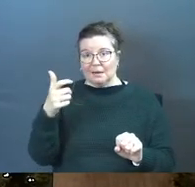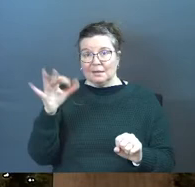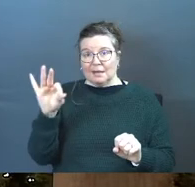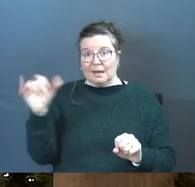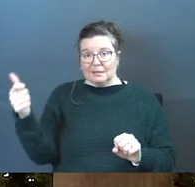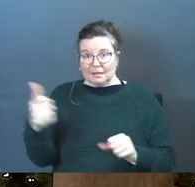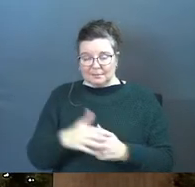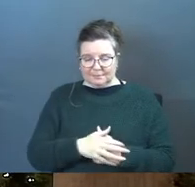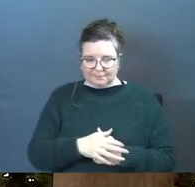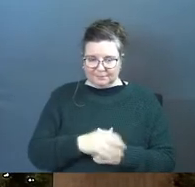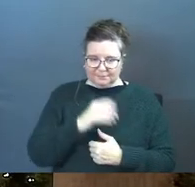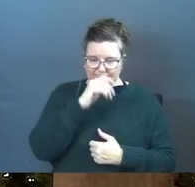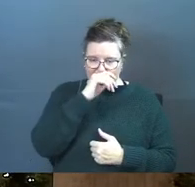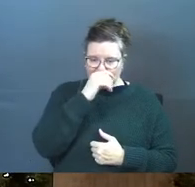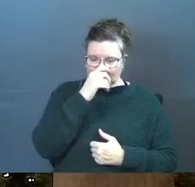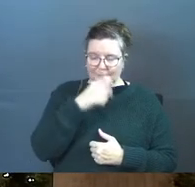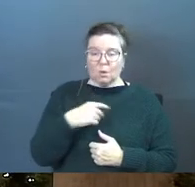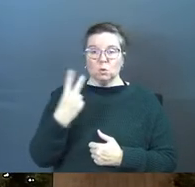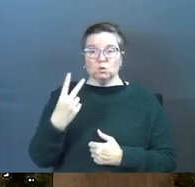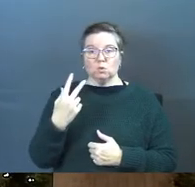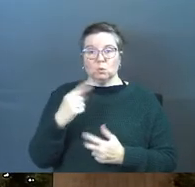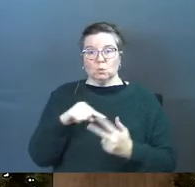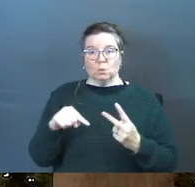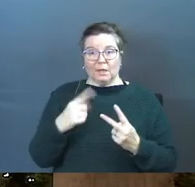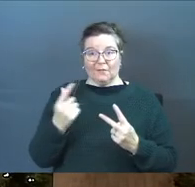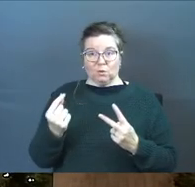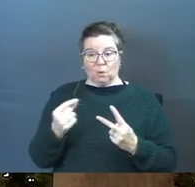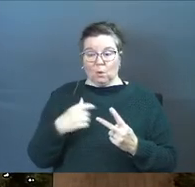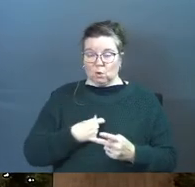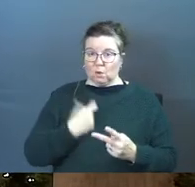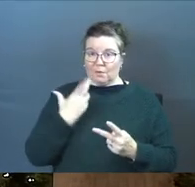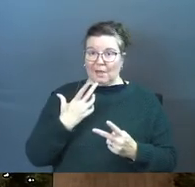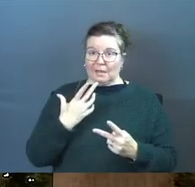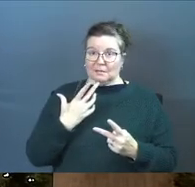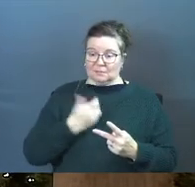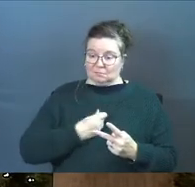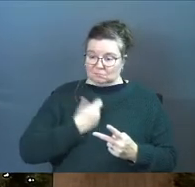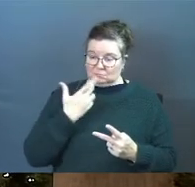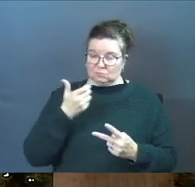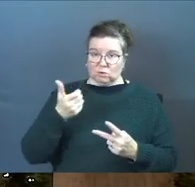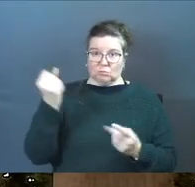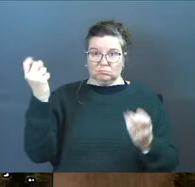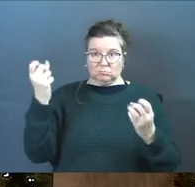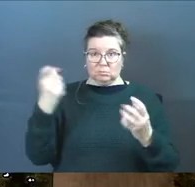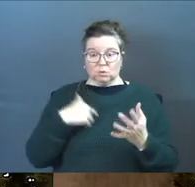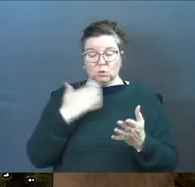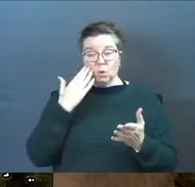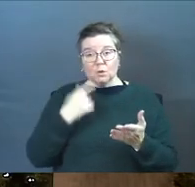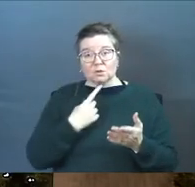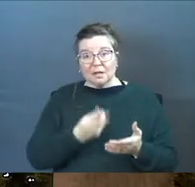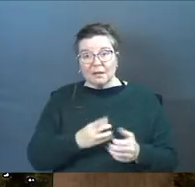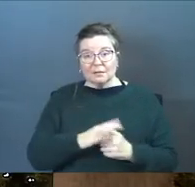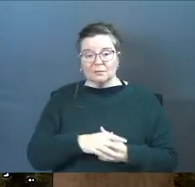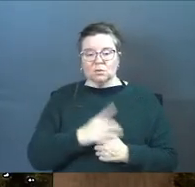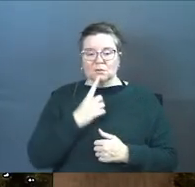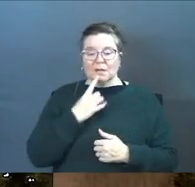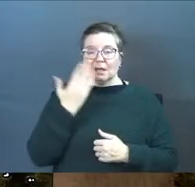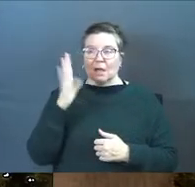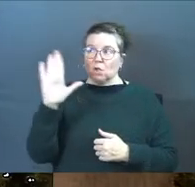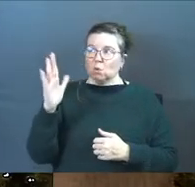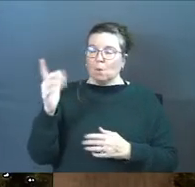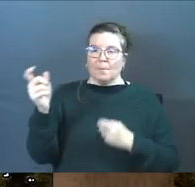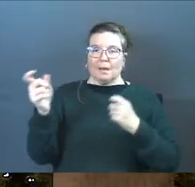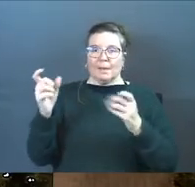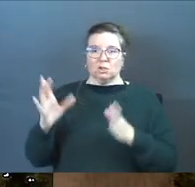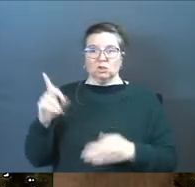10 those are the two steps that you have to take when you confess with your mouth that Jesus is Lord do you know what you're saying you're saying God you're